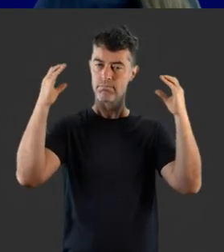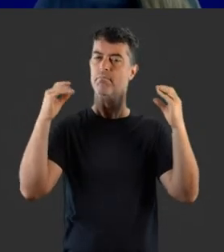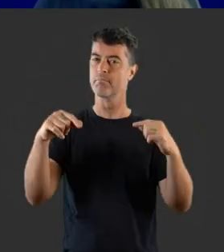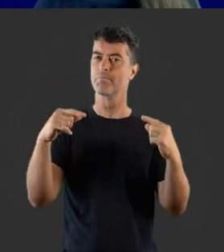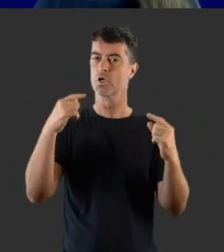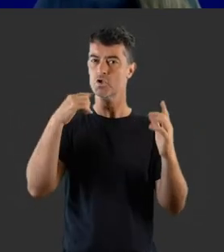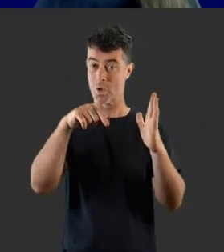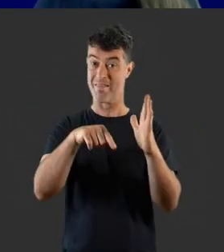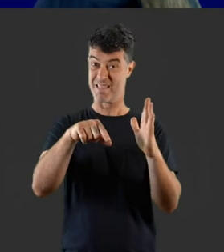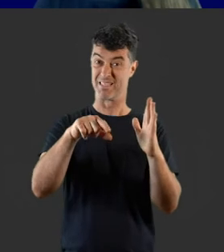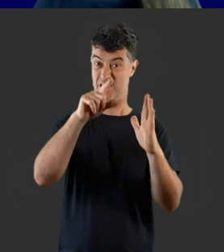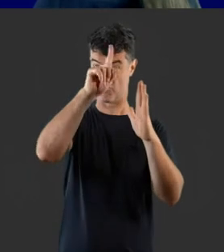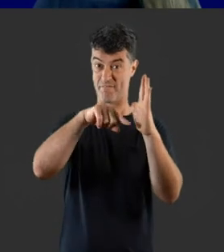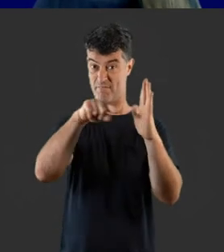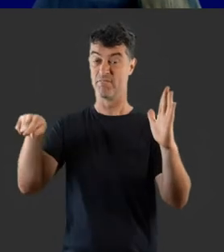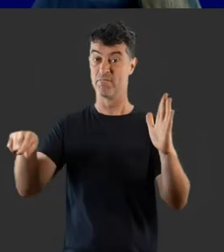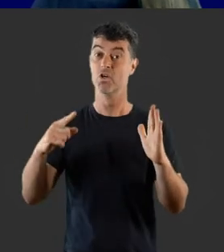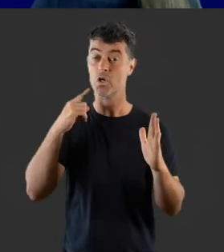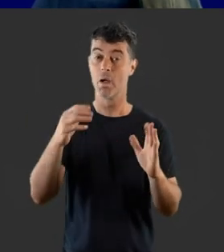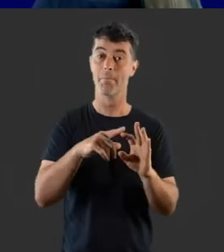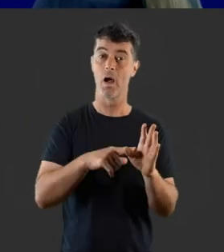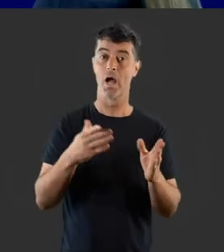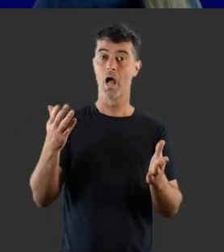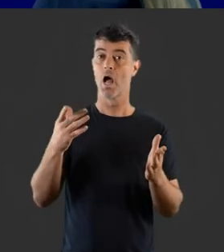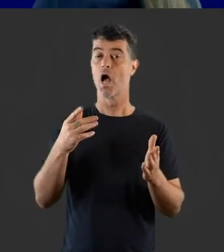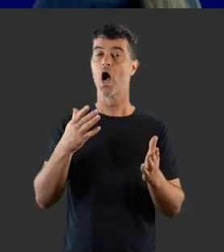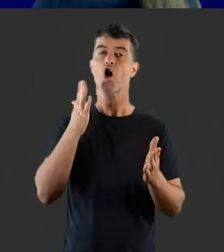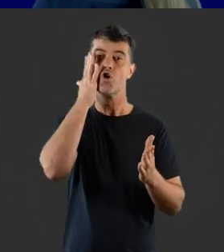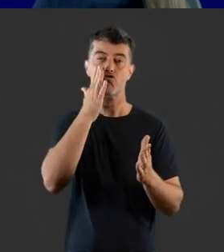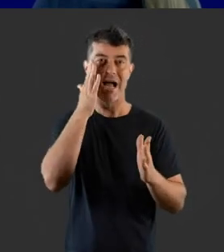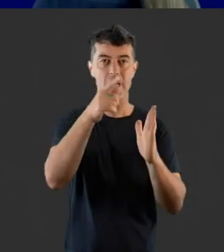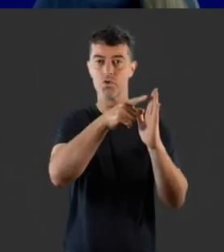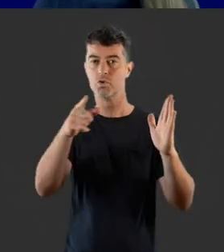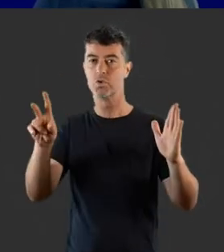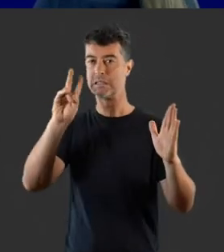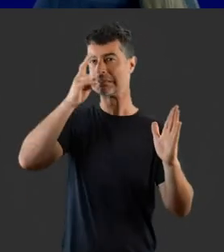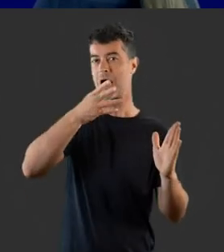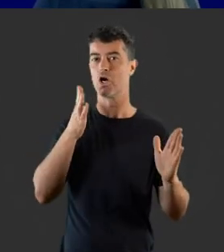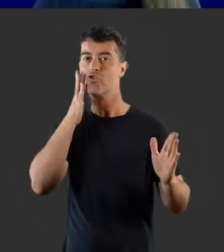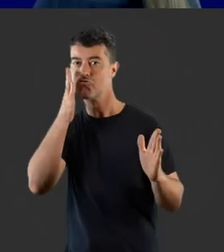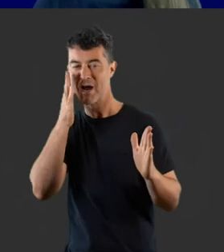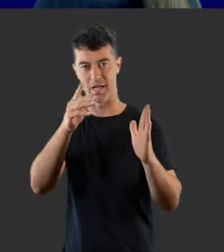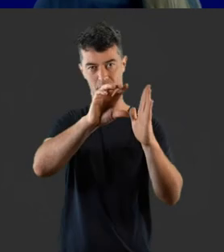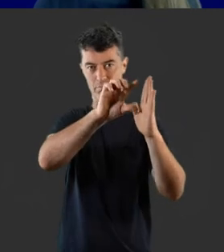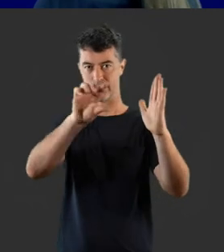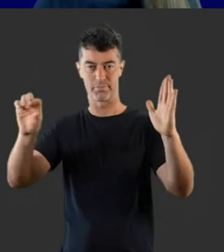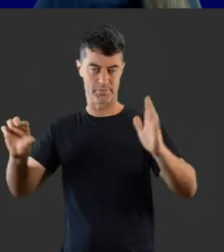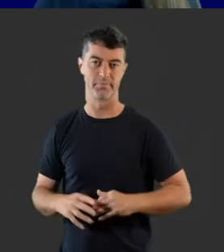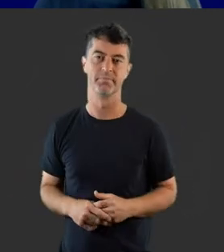increasing levels of hearing loss, represented in this particular diagram by bands of light gray through darker grays as the